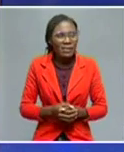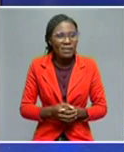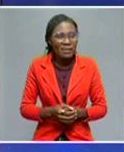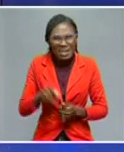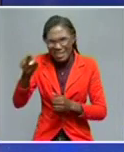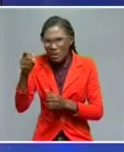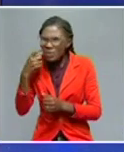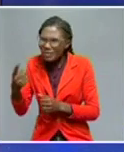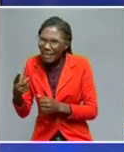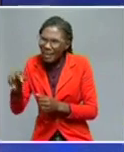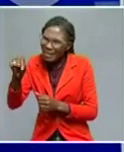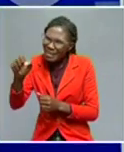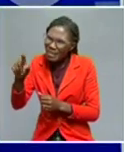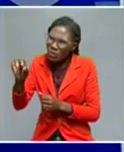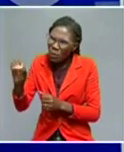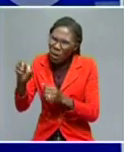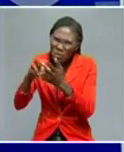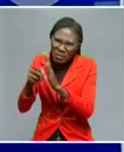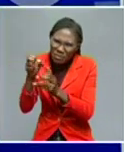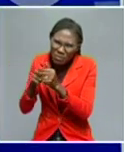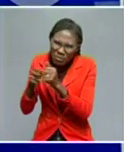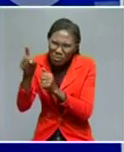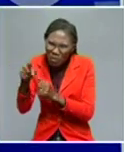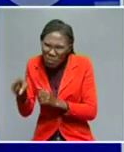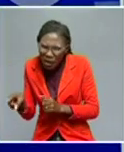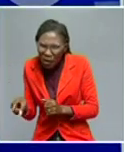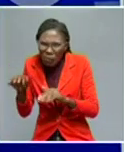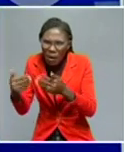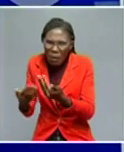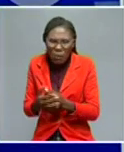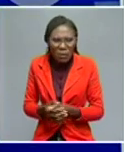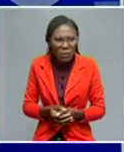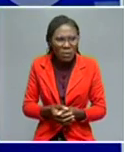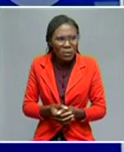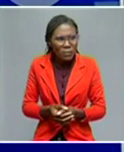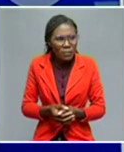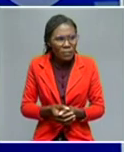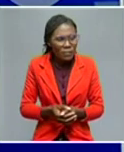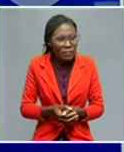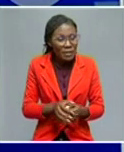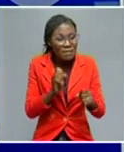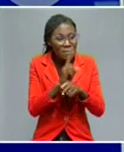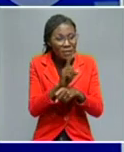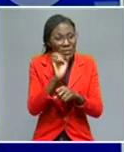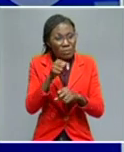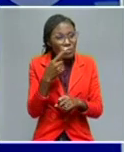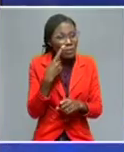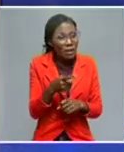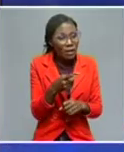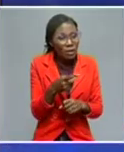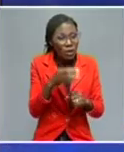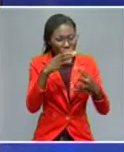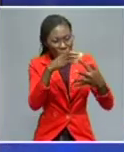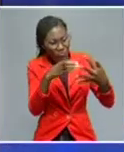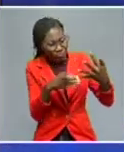is the aggressor here? Perhaps not an aggressor, but they have… You see, first of all, they characterize